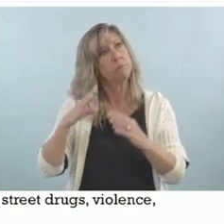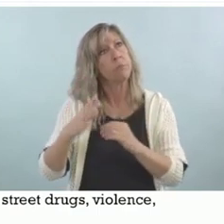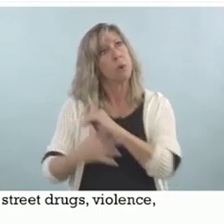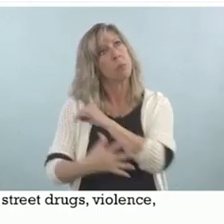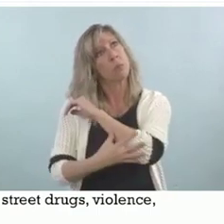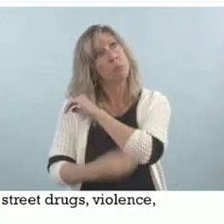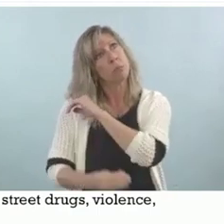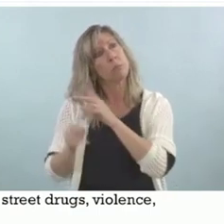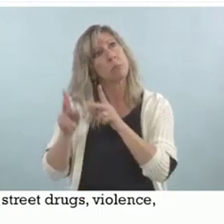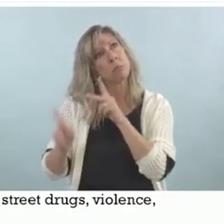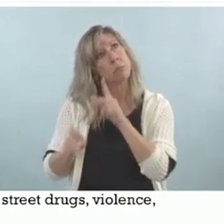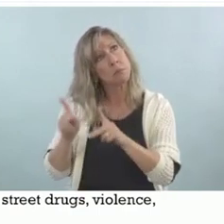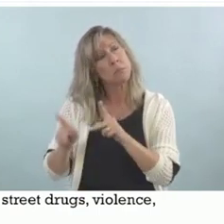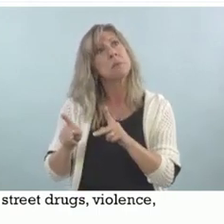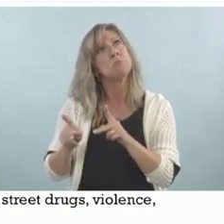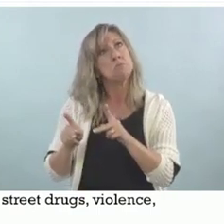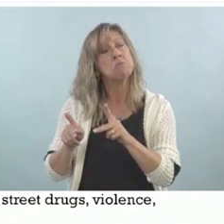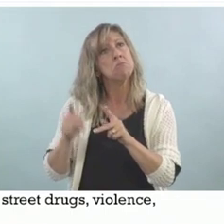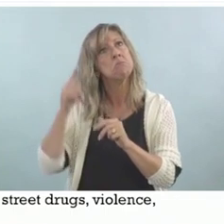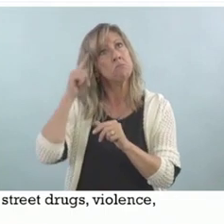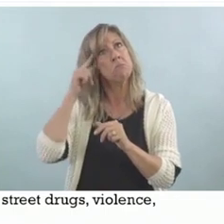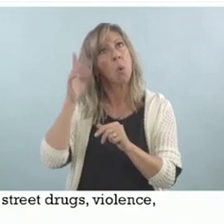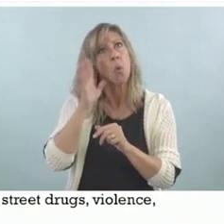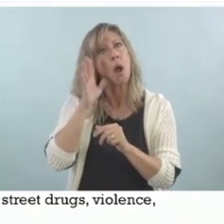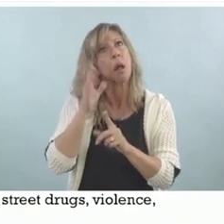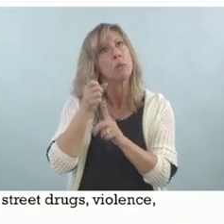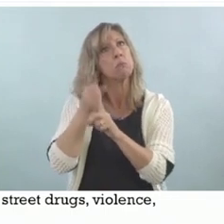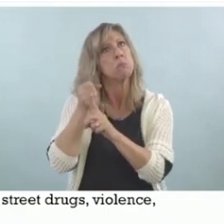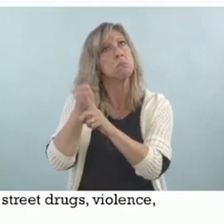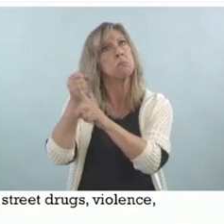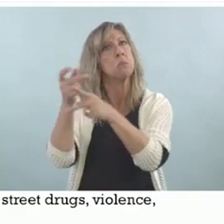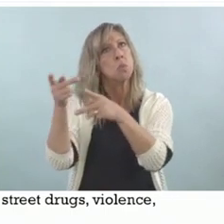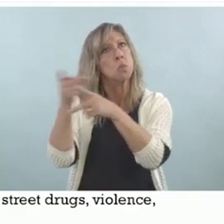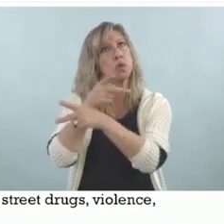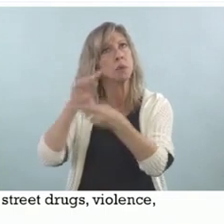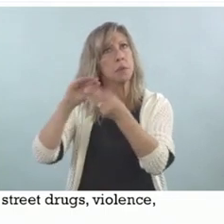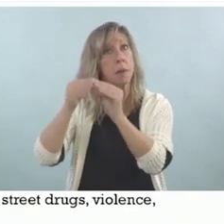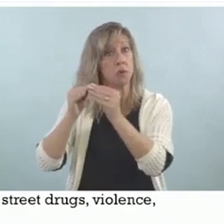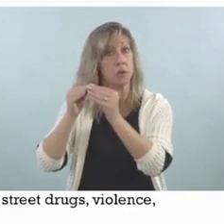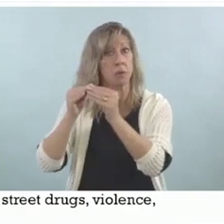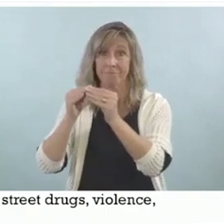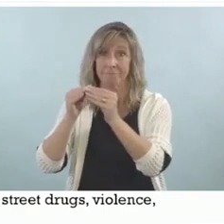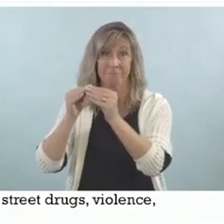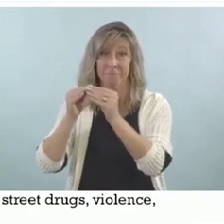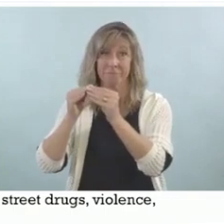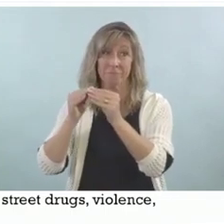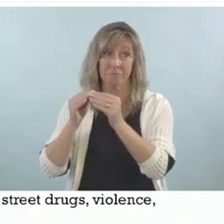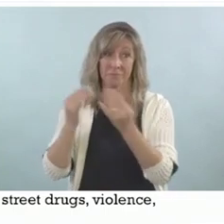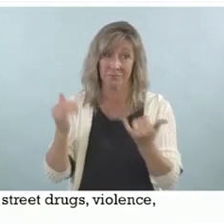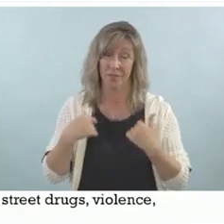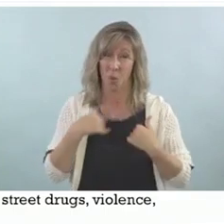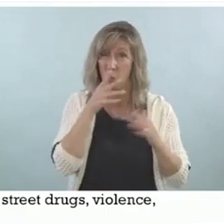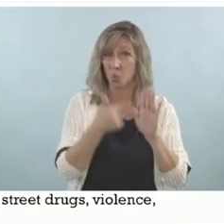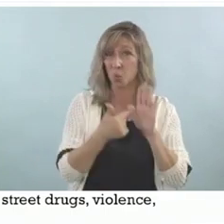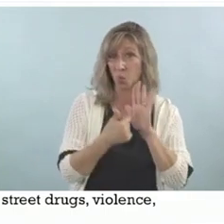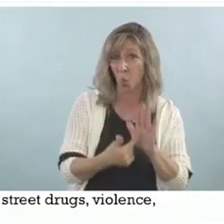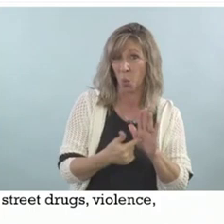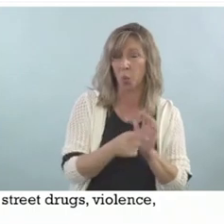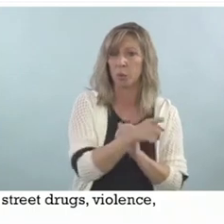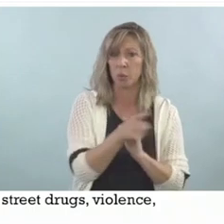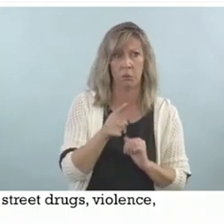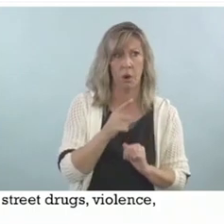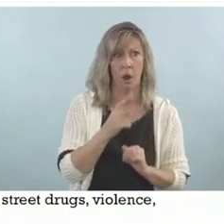incidences are going to be much greater than what we see here. And what we're about to see here in the next few slides is going to be shocking, I believe.